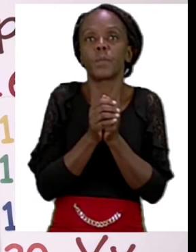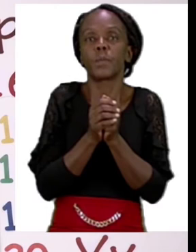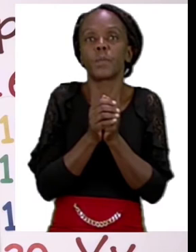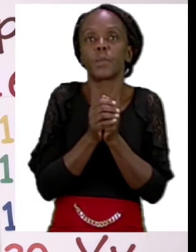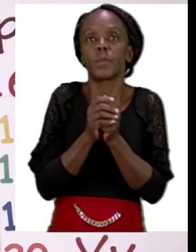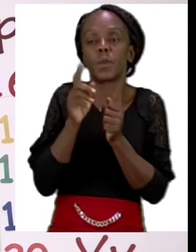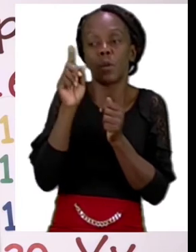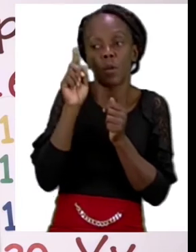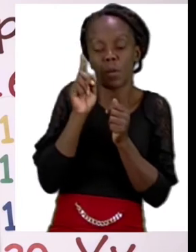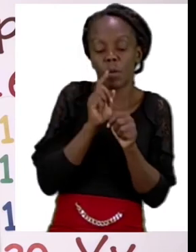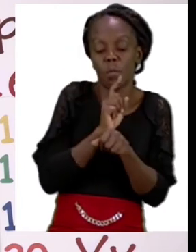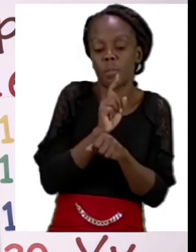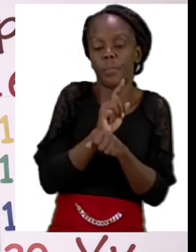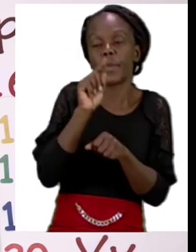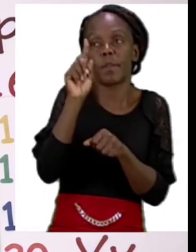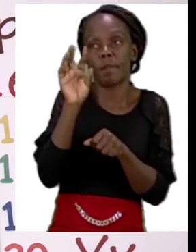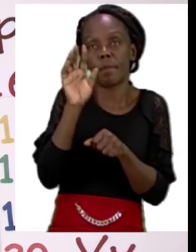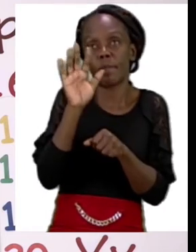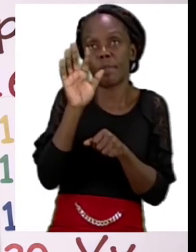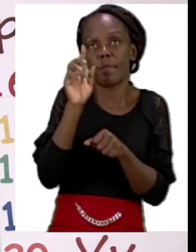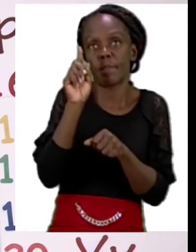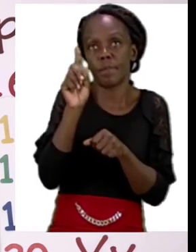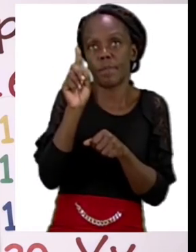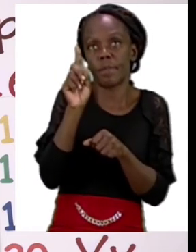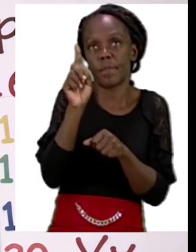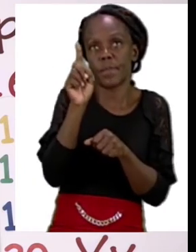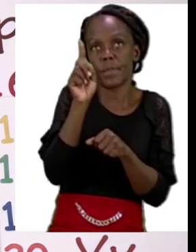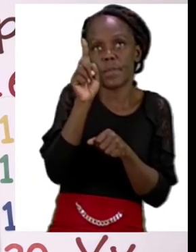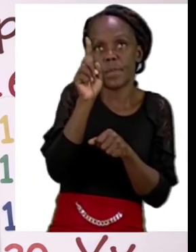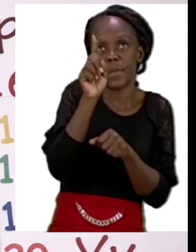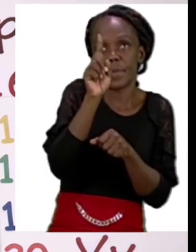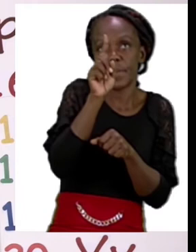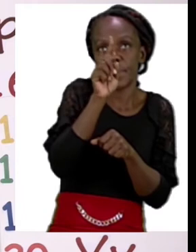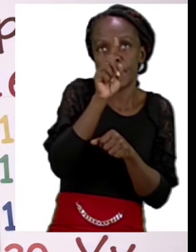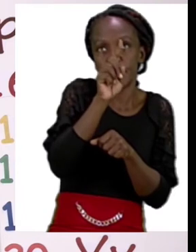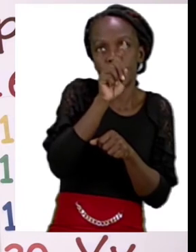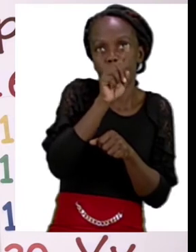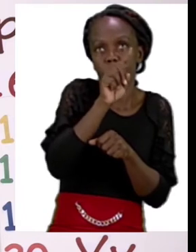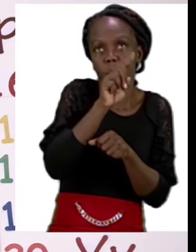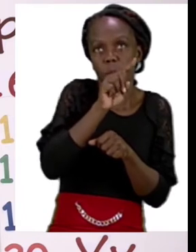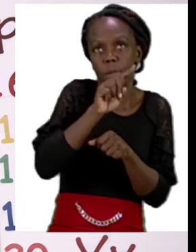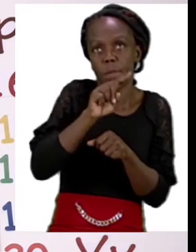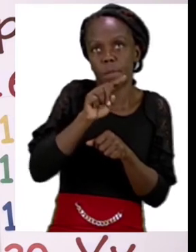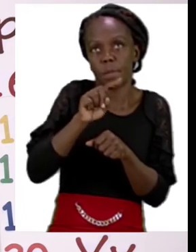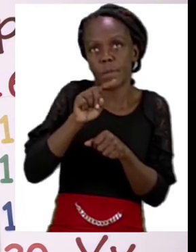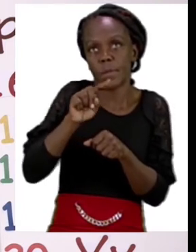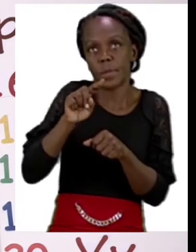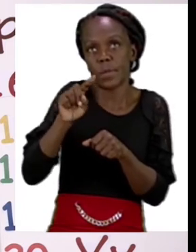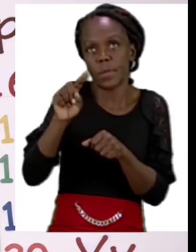going to take my finger and try and trace we start by going towards the left and we go